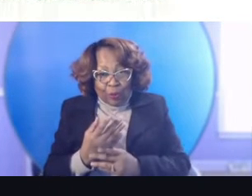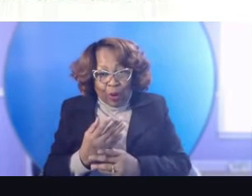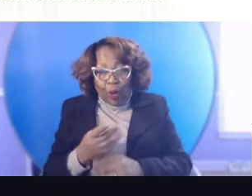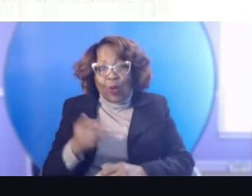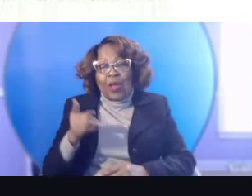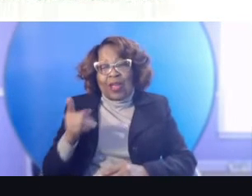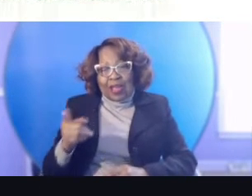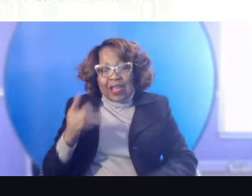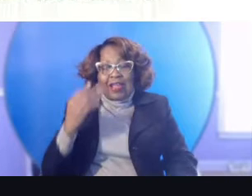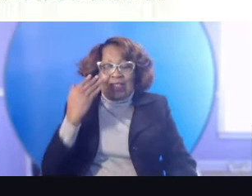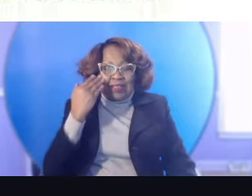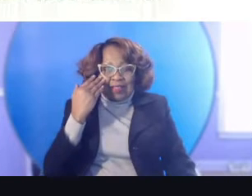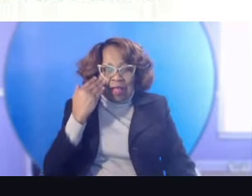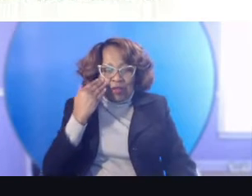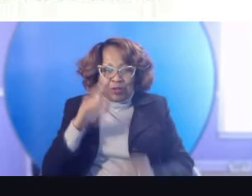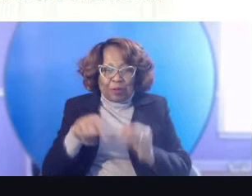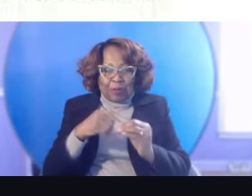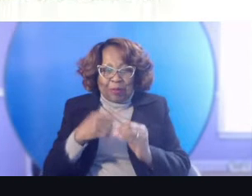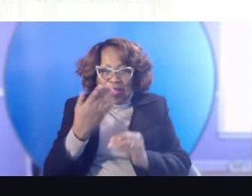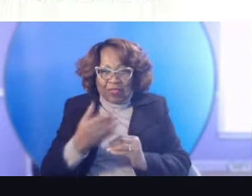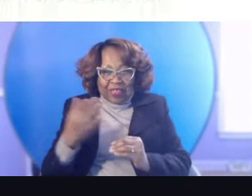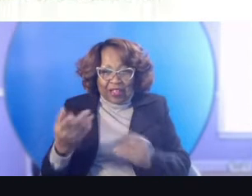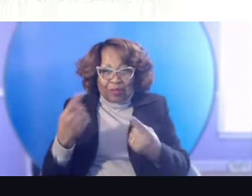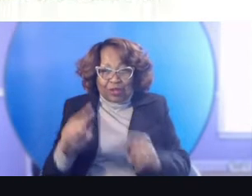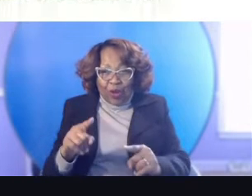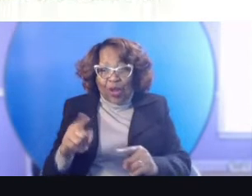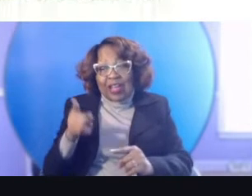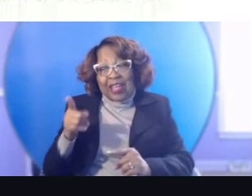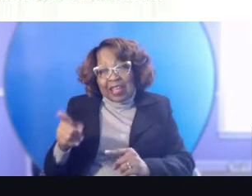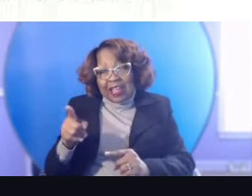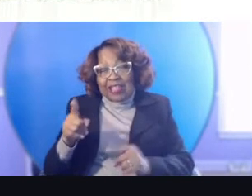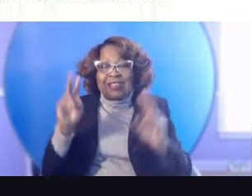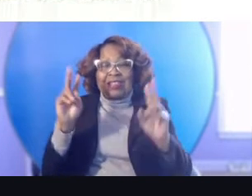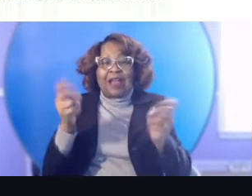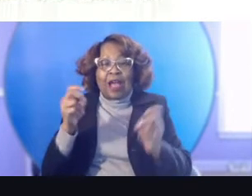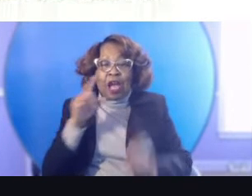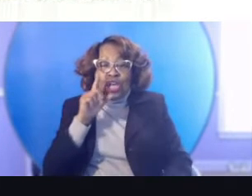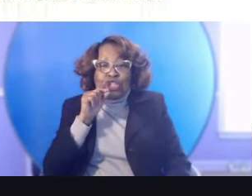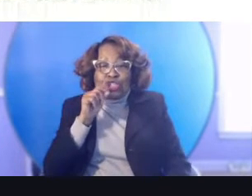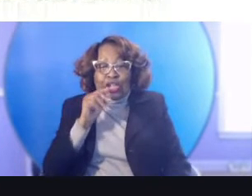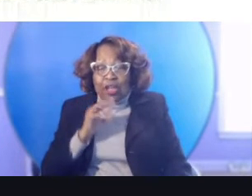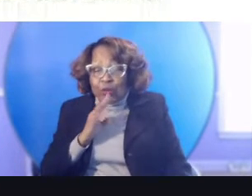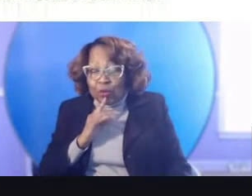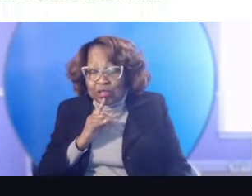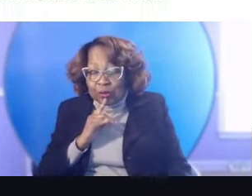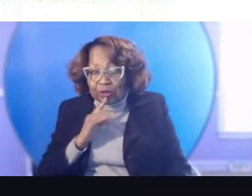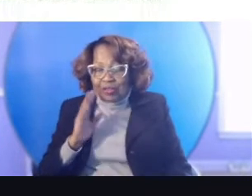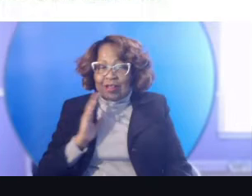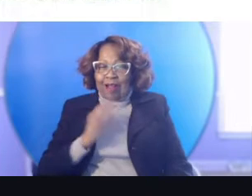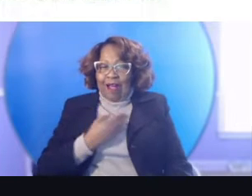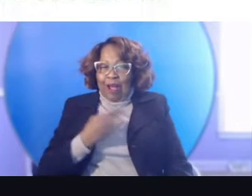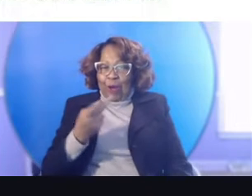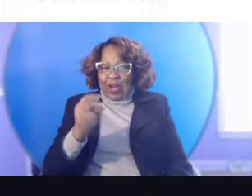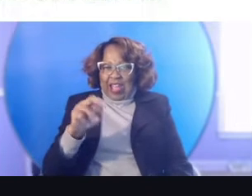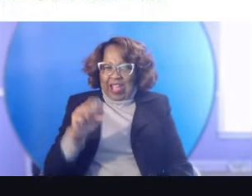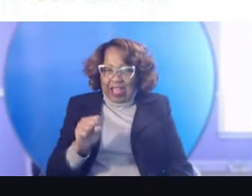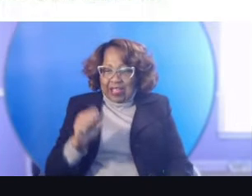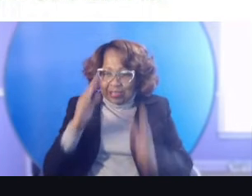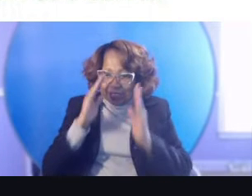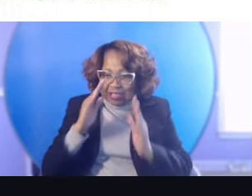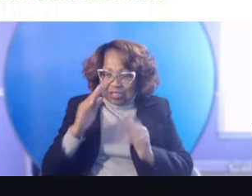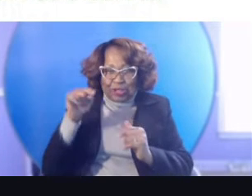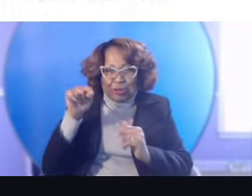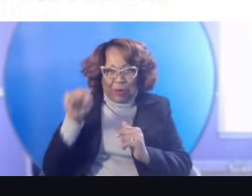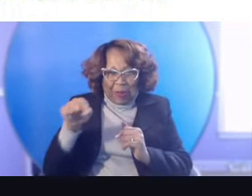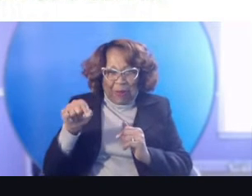of, of things that are going on and he's our chicken whisperer. So our hens listen to him and follow him around. So we use what we